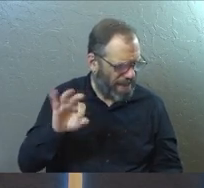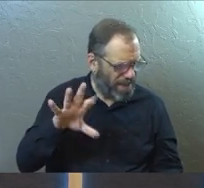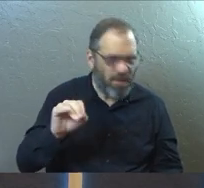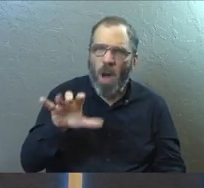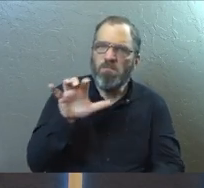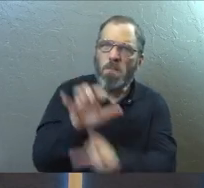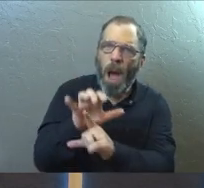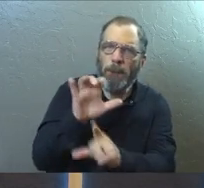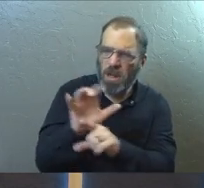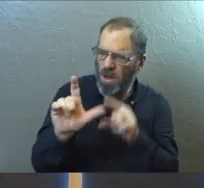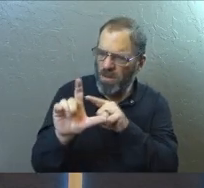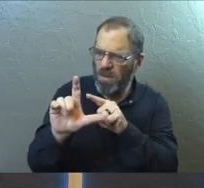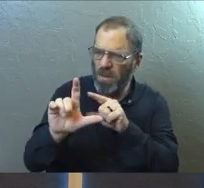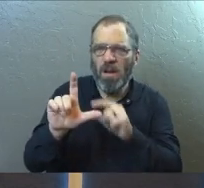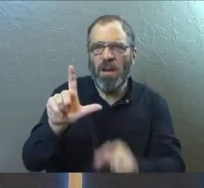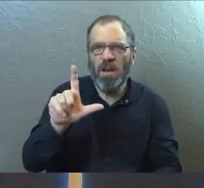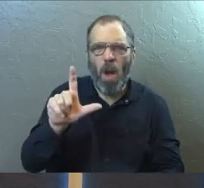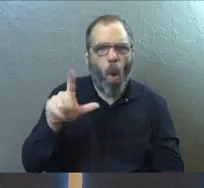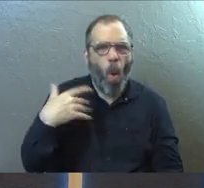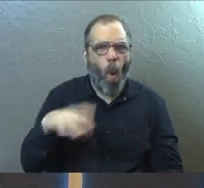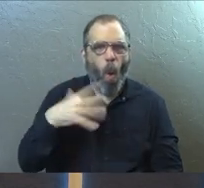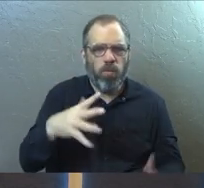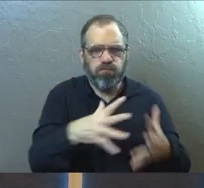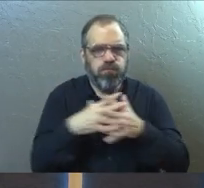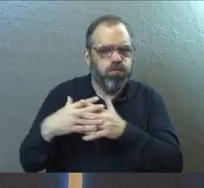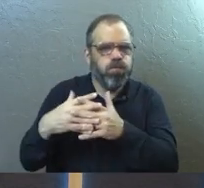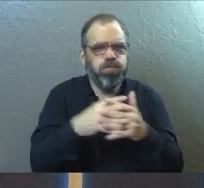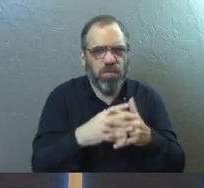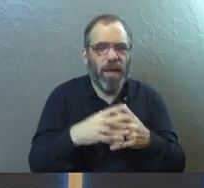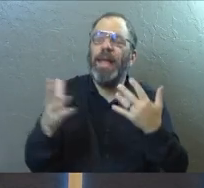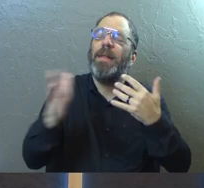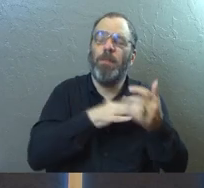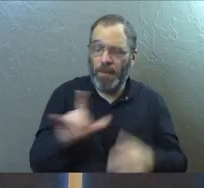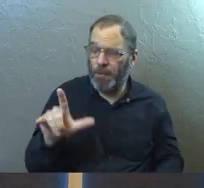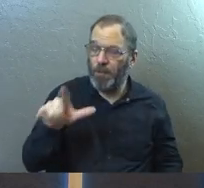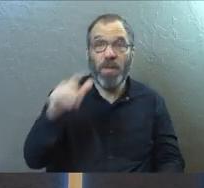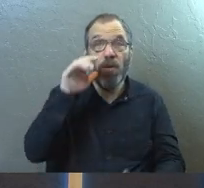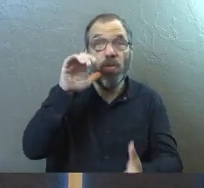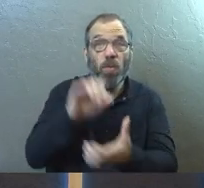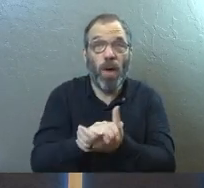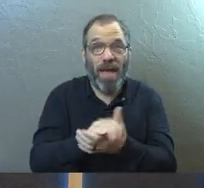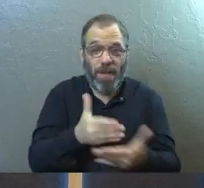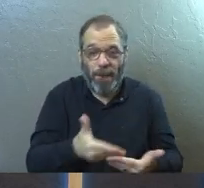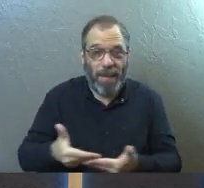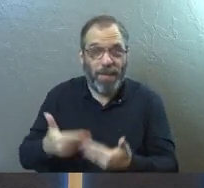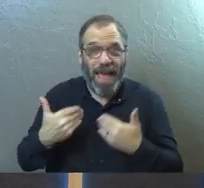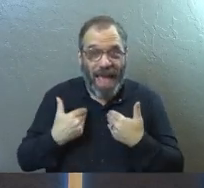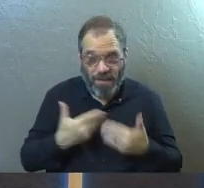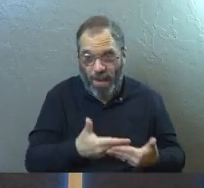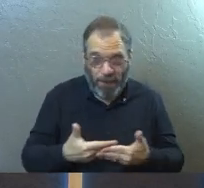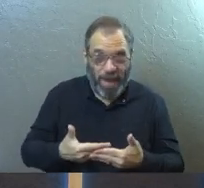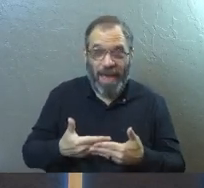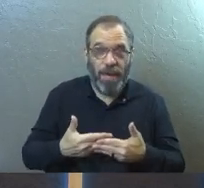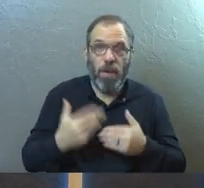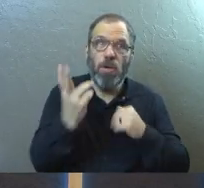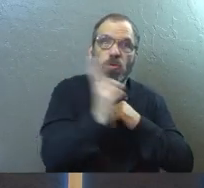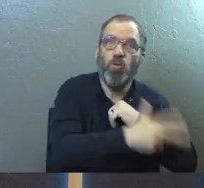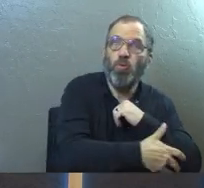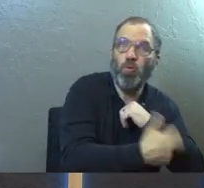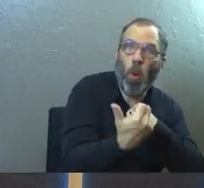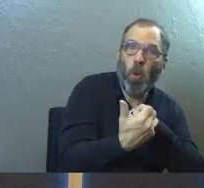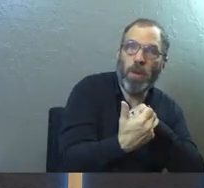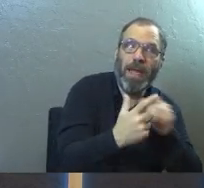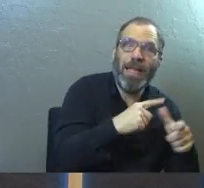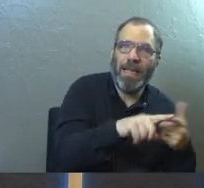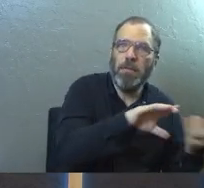Super popular guy, massive for America. Anyway, he and his wife have a little baby. The baby gets stolen. The